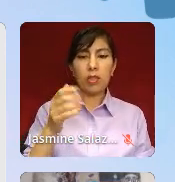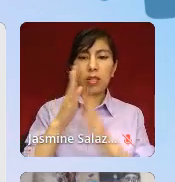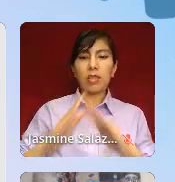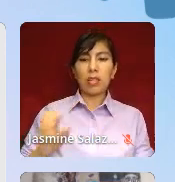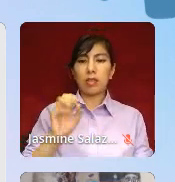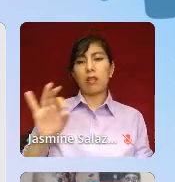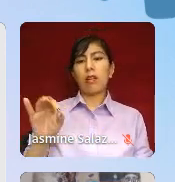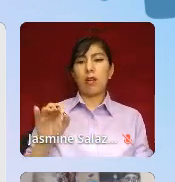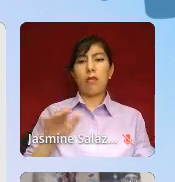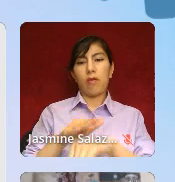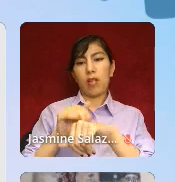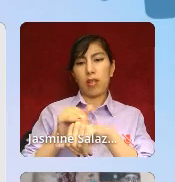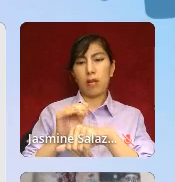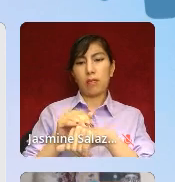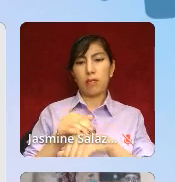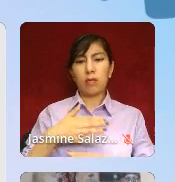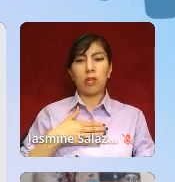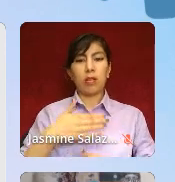breath. Cause I know that's heavy.